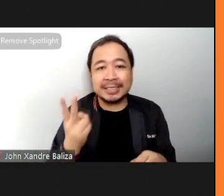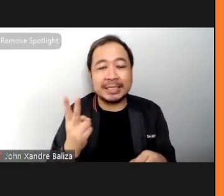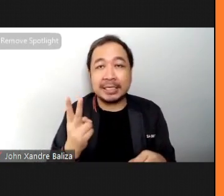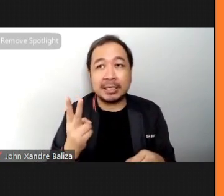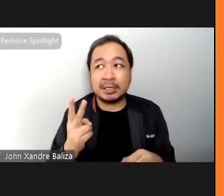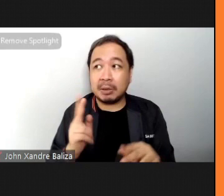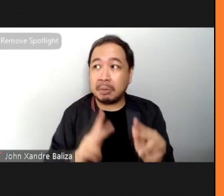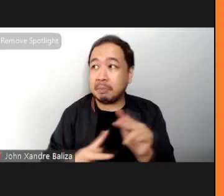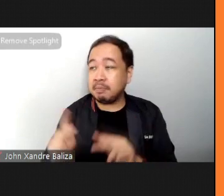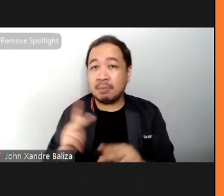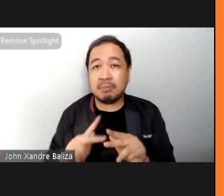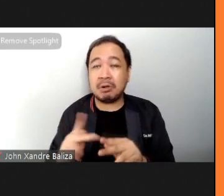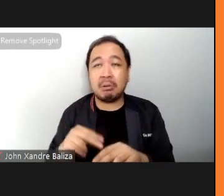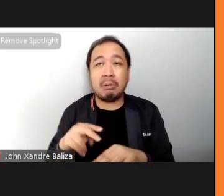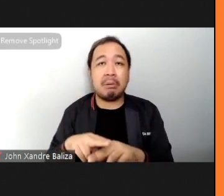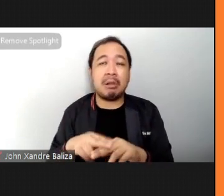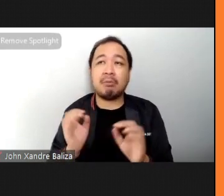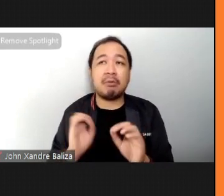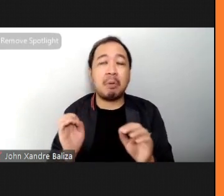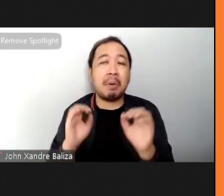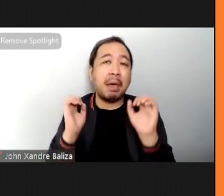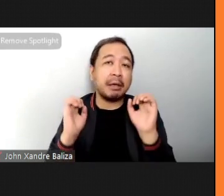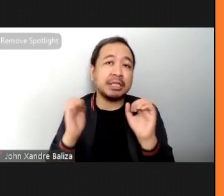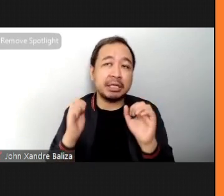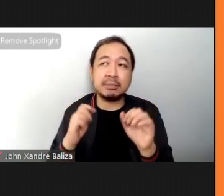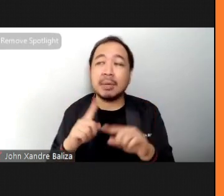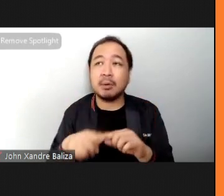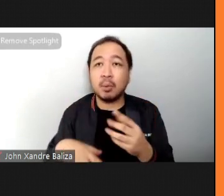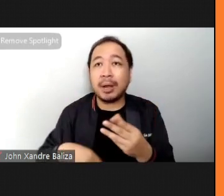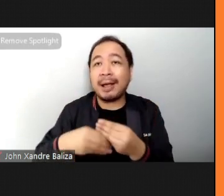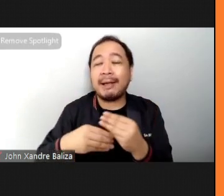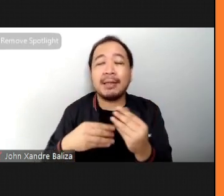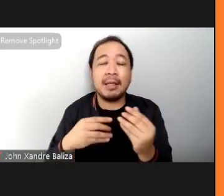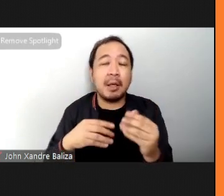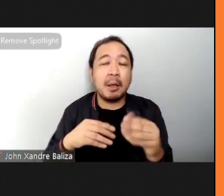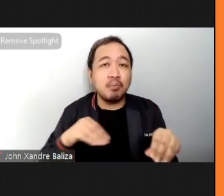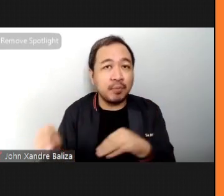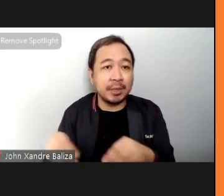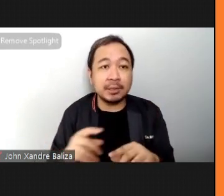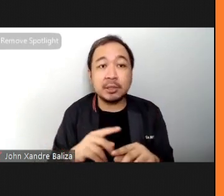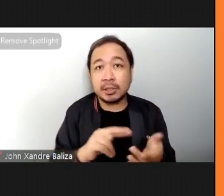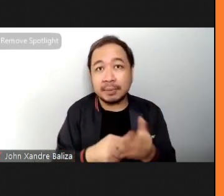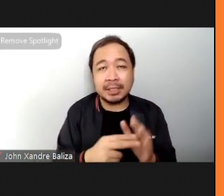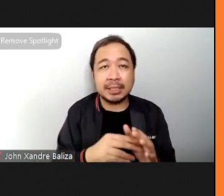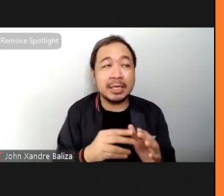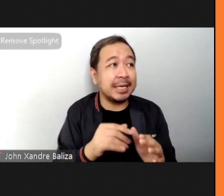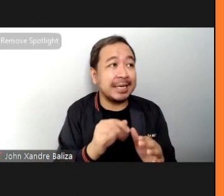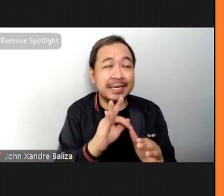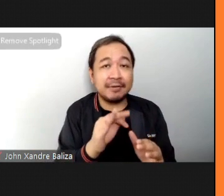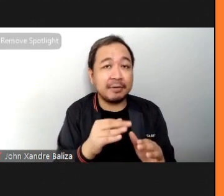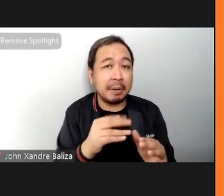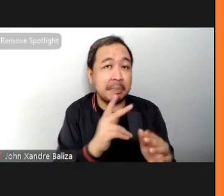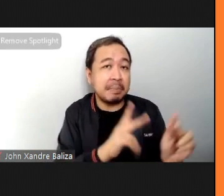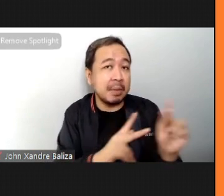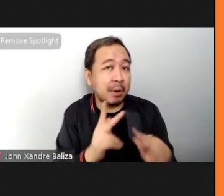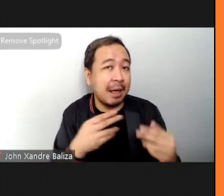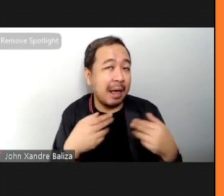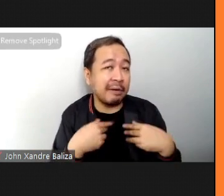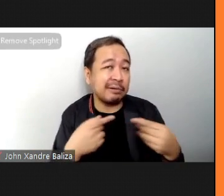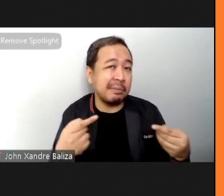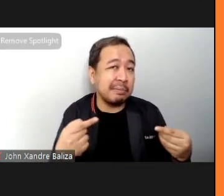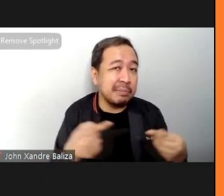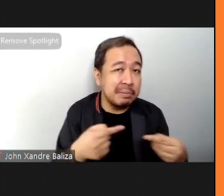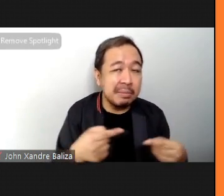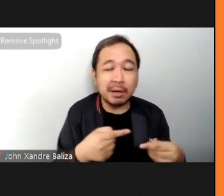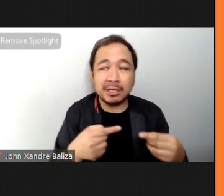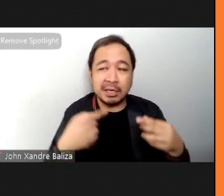to add more movement into your daily activity since row flow is non impact those with limitations such as injuries or chronic pain can practice this